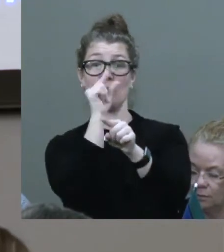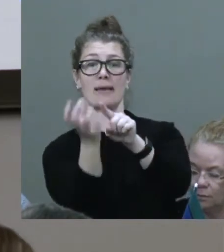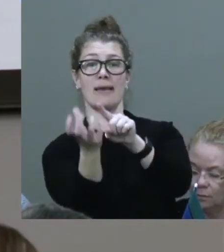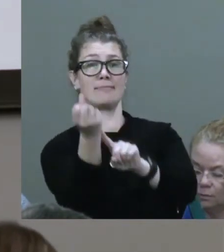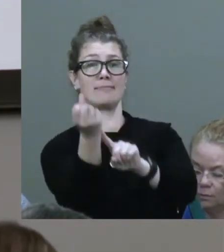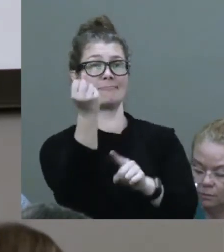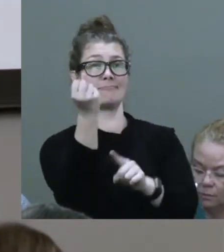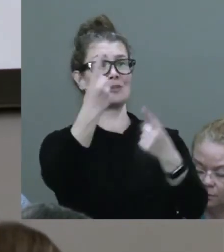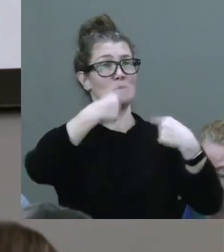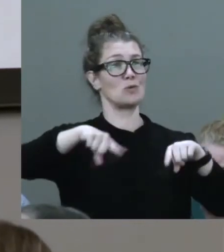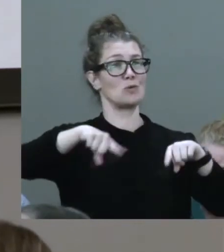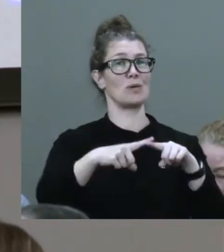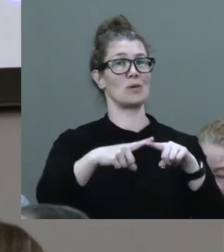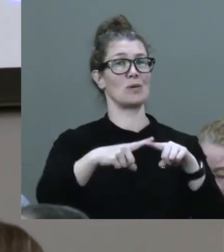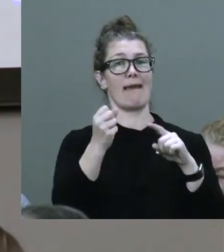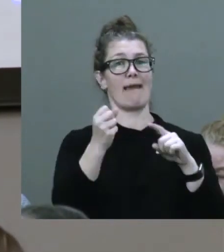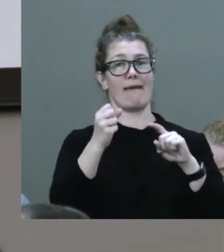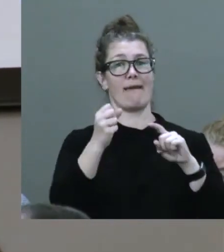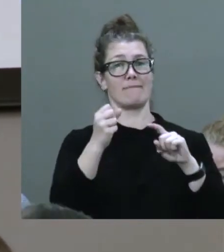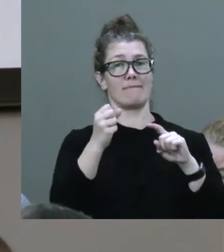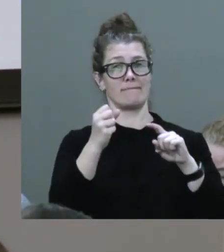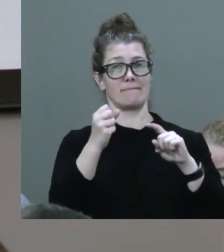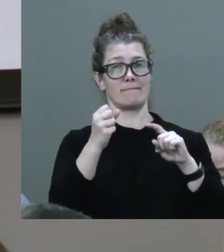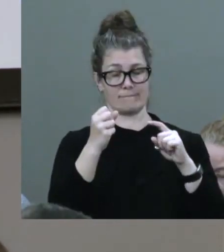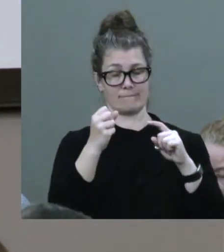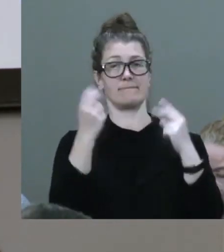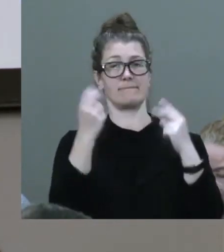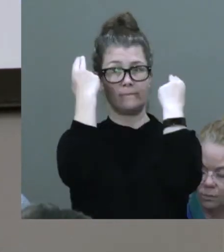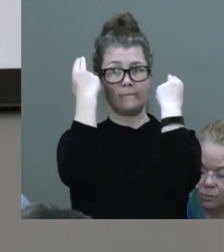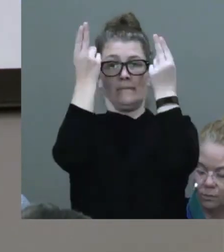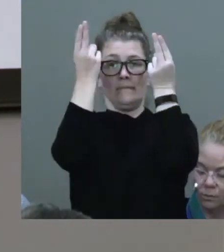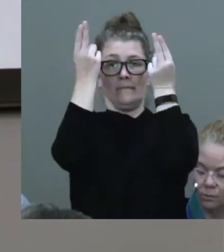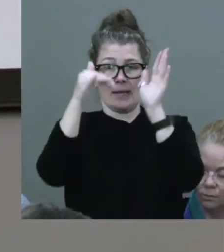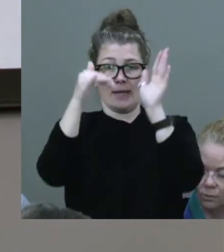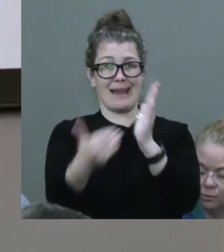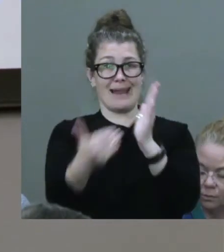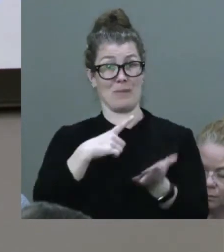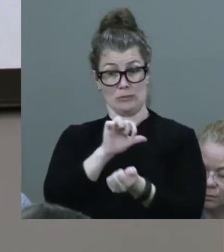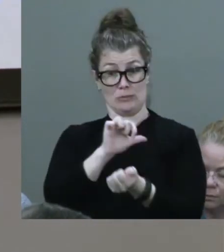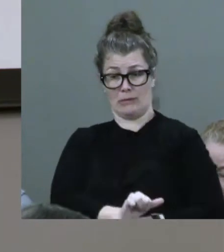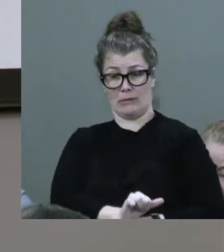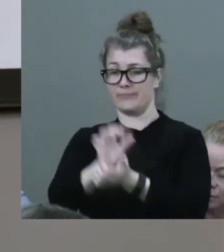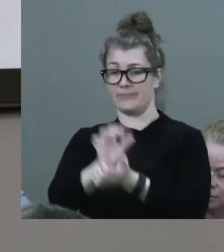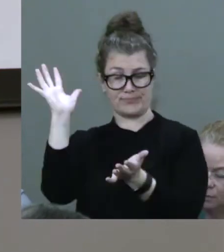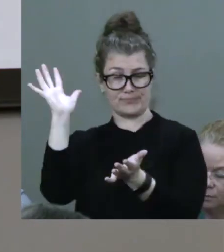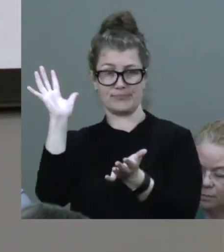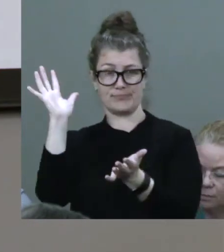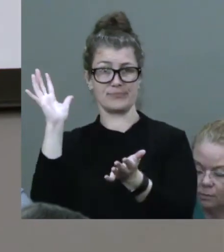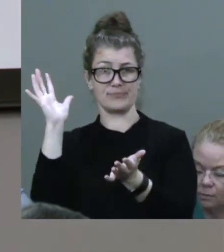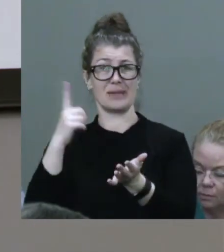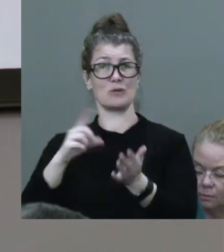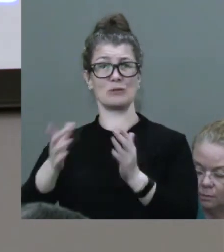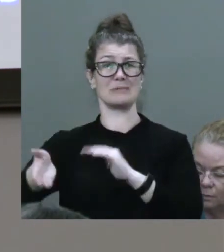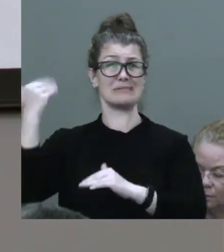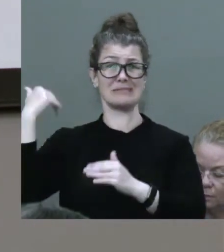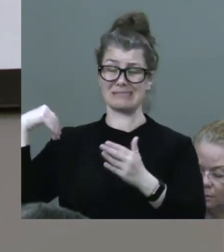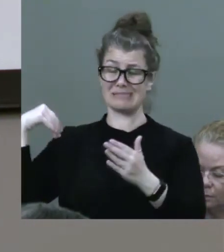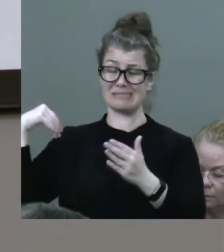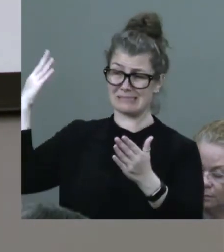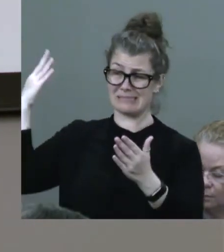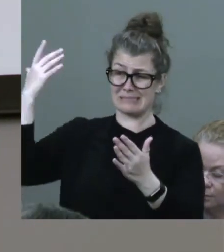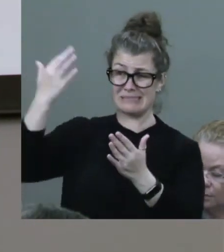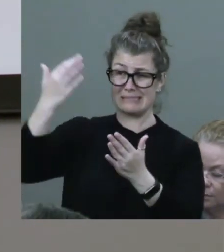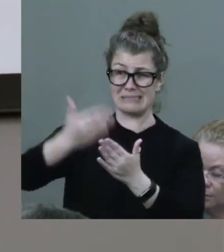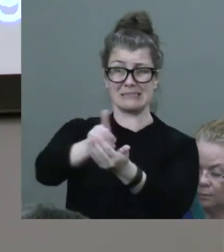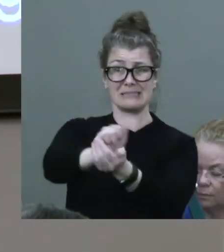are rising free of the chains into which we have been incarcerated for so long.